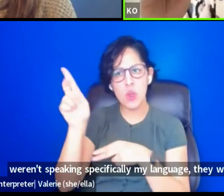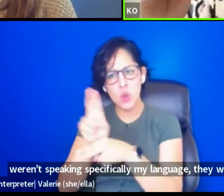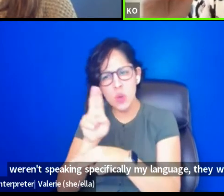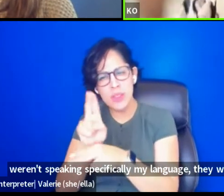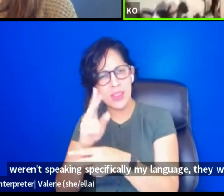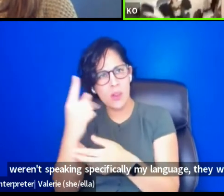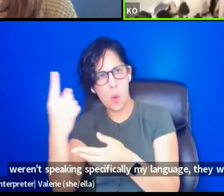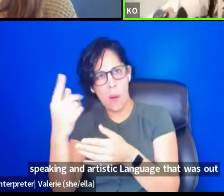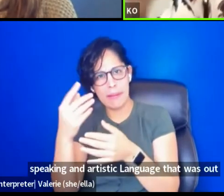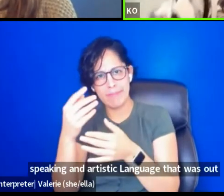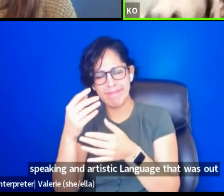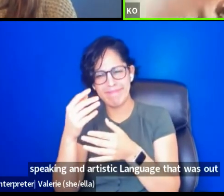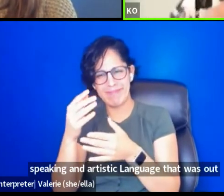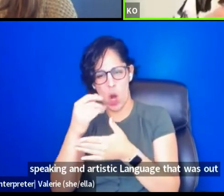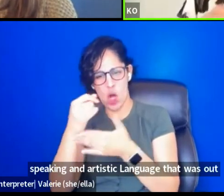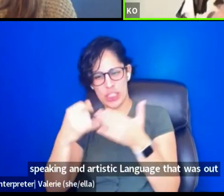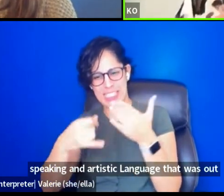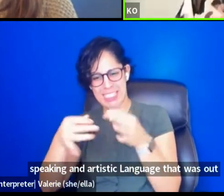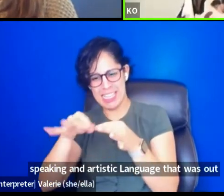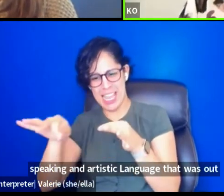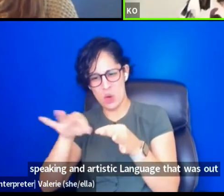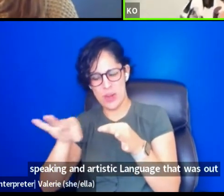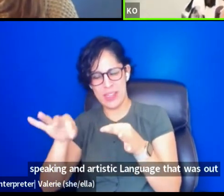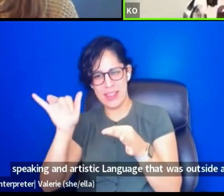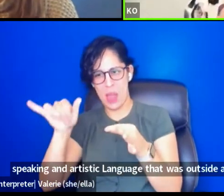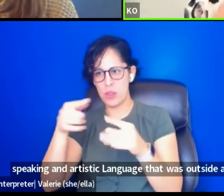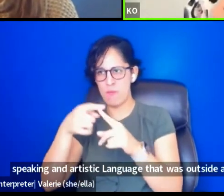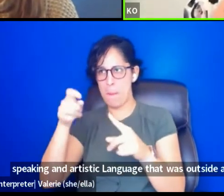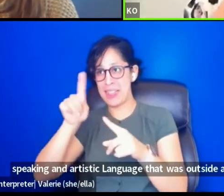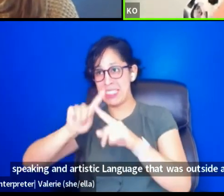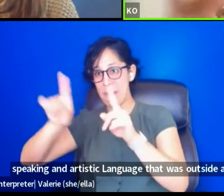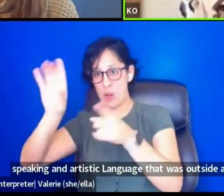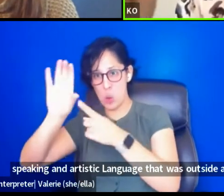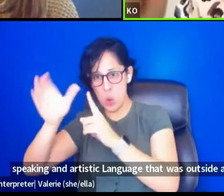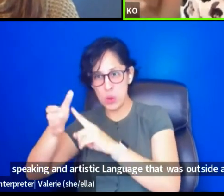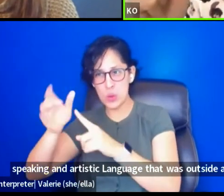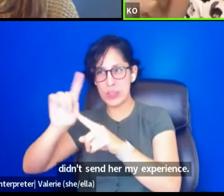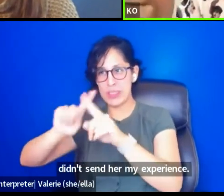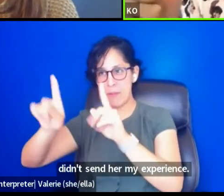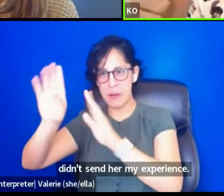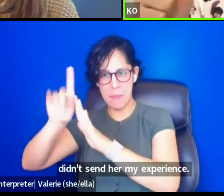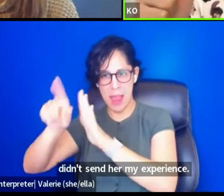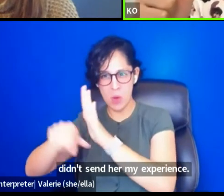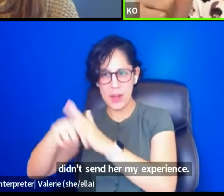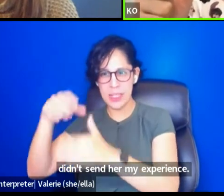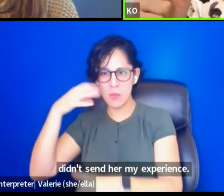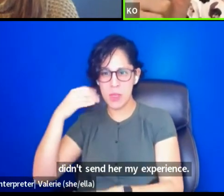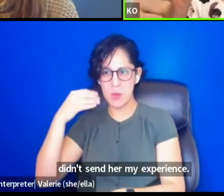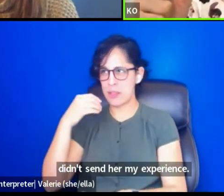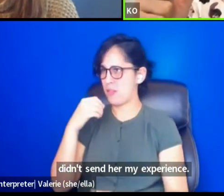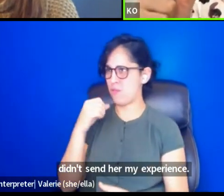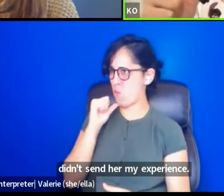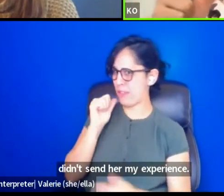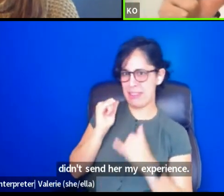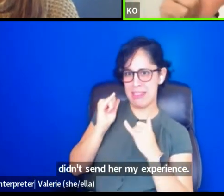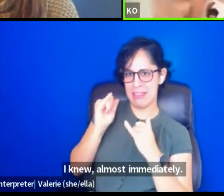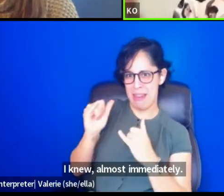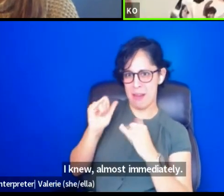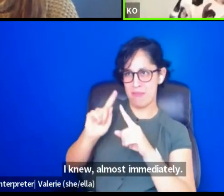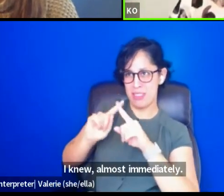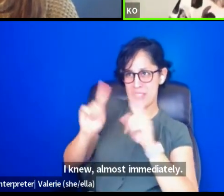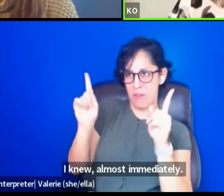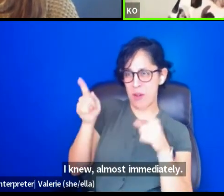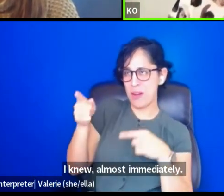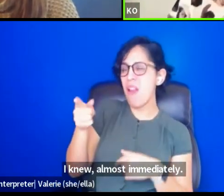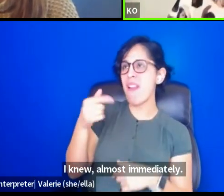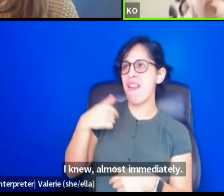outside and didn't center my experience. I knew almost immediately that I would have to